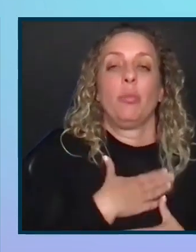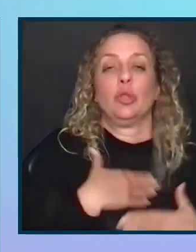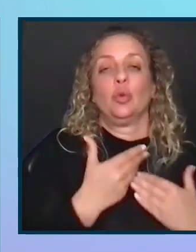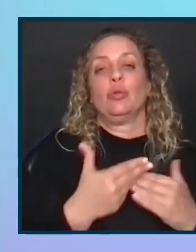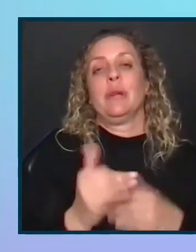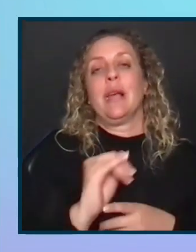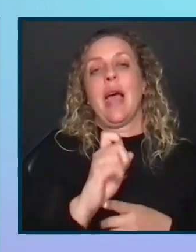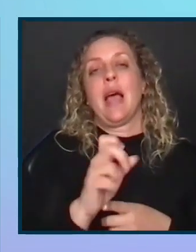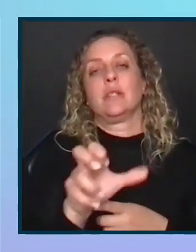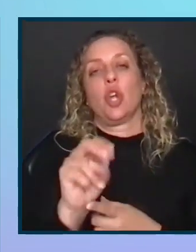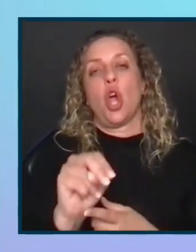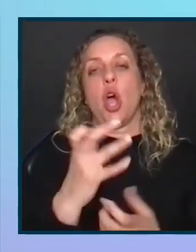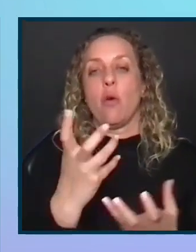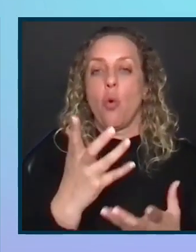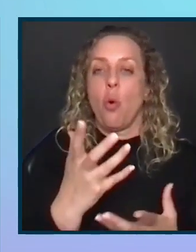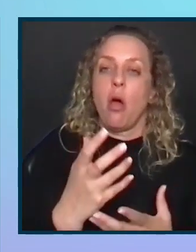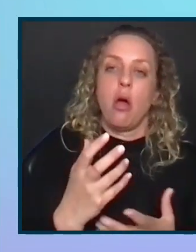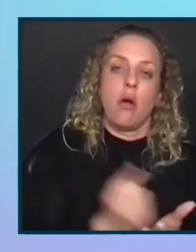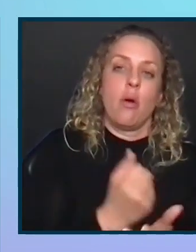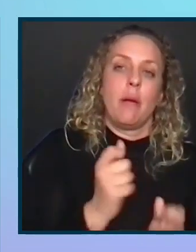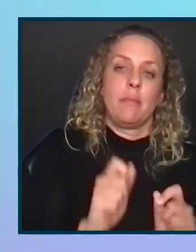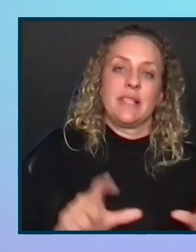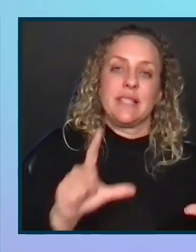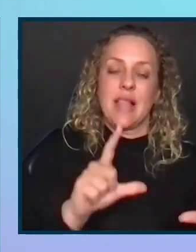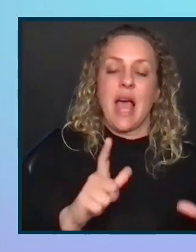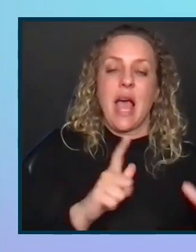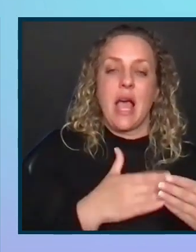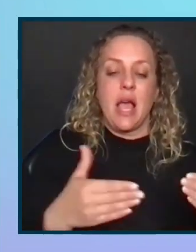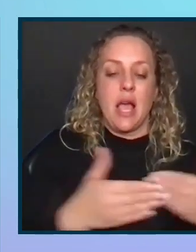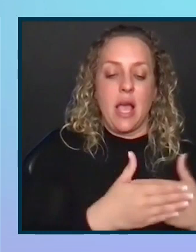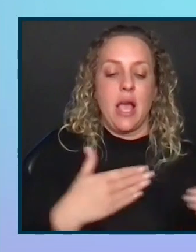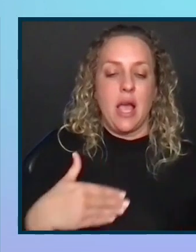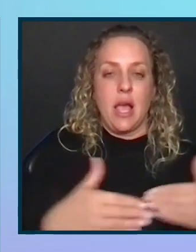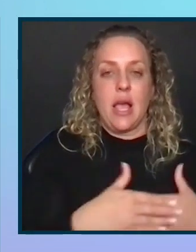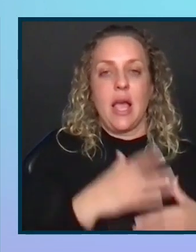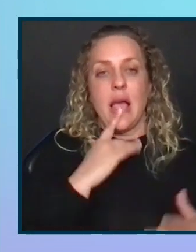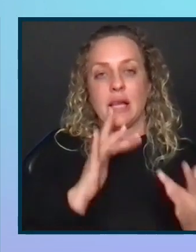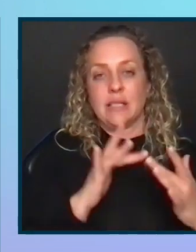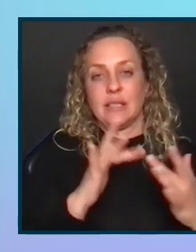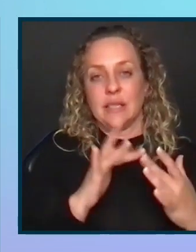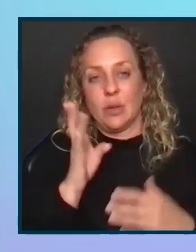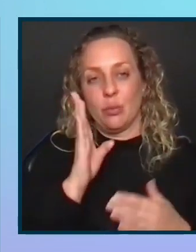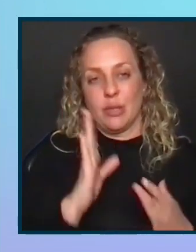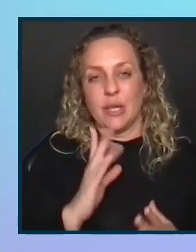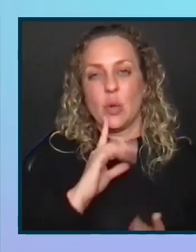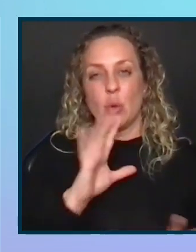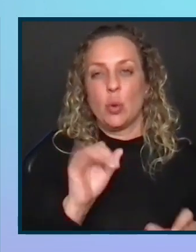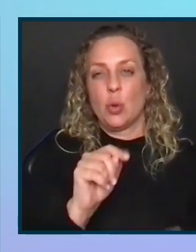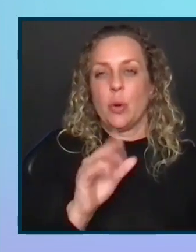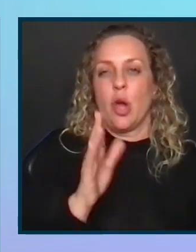Axcon. If you want to grab the slides and get in touch with our presenters today, you can do so on the